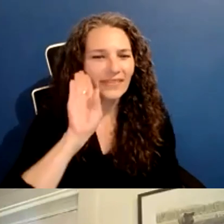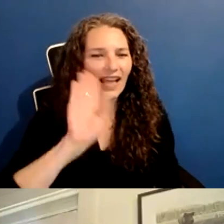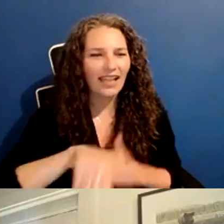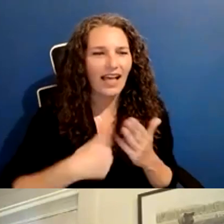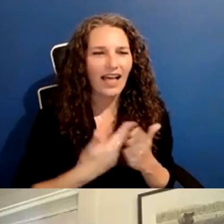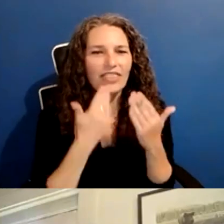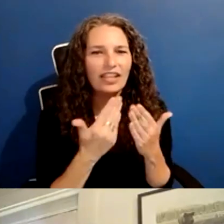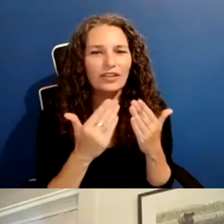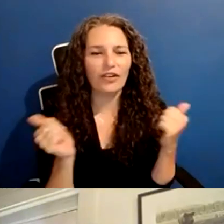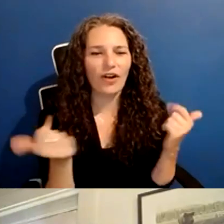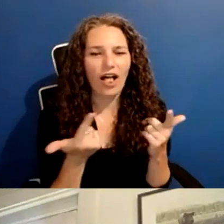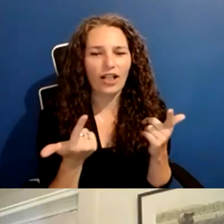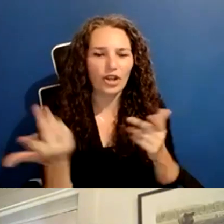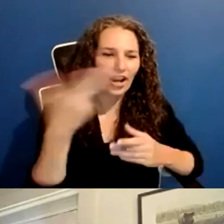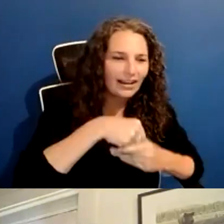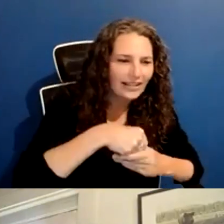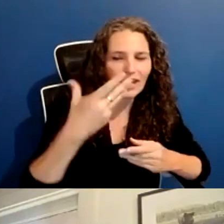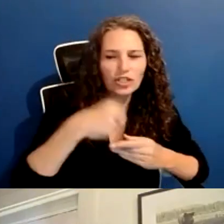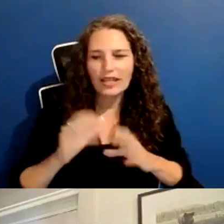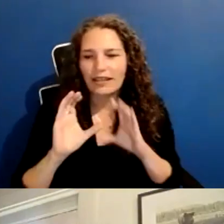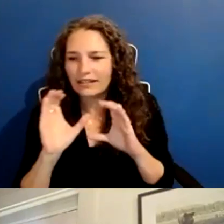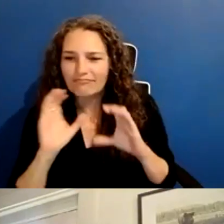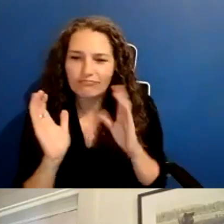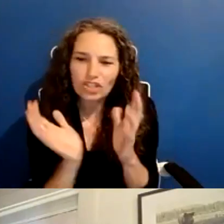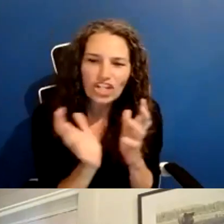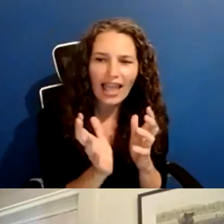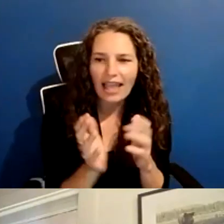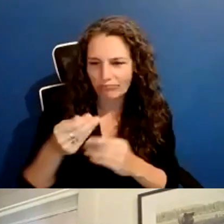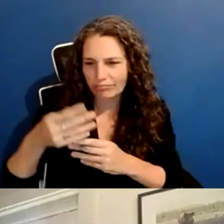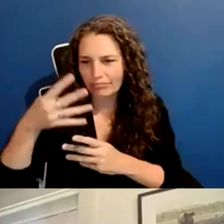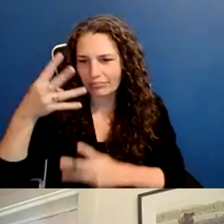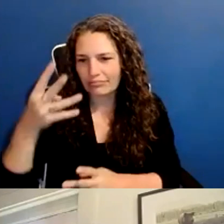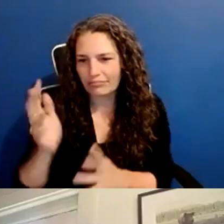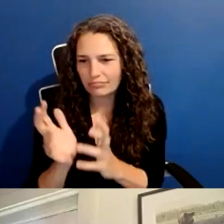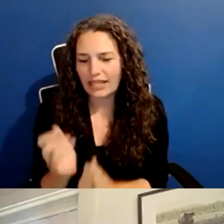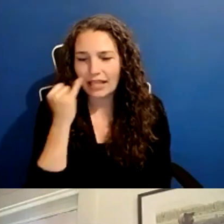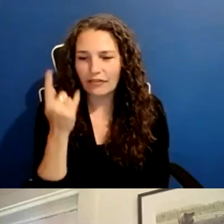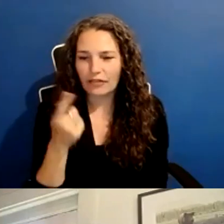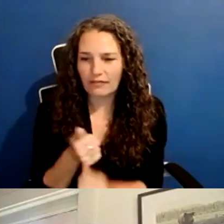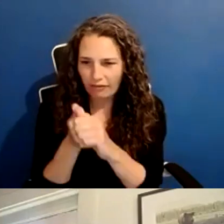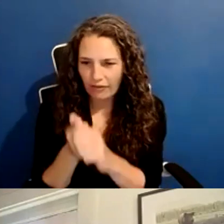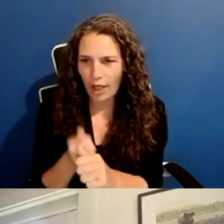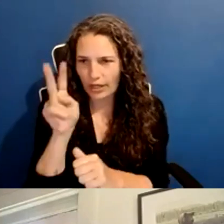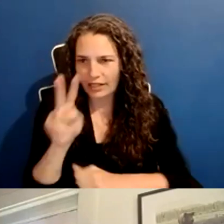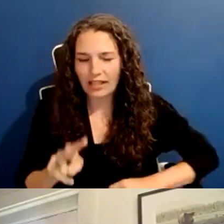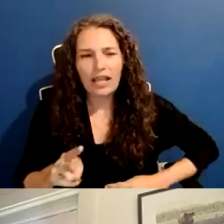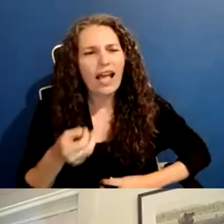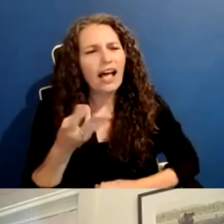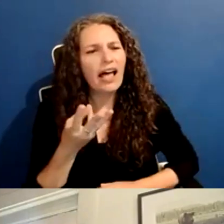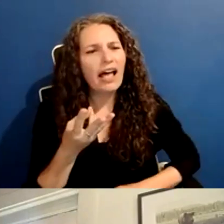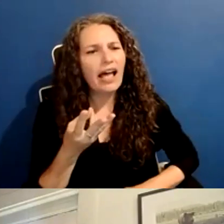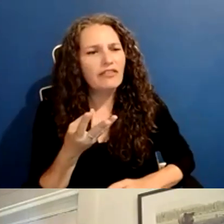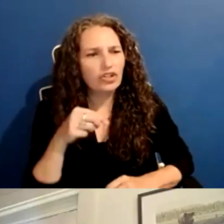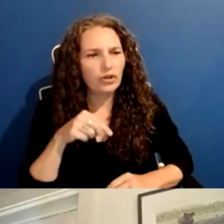engagement and chat for following along. So a few hours after we end this